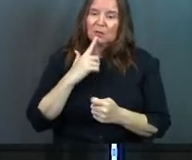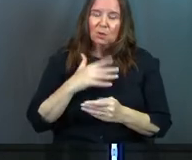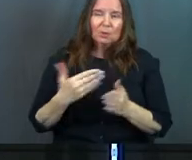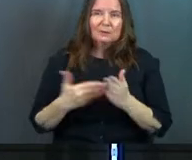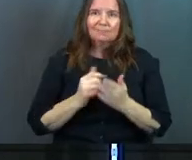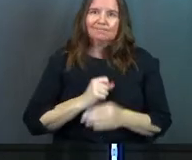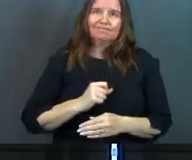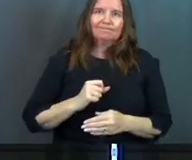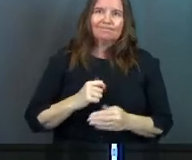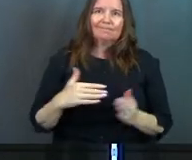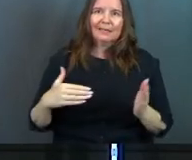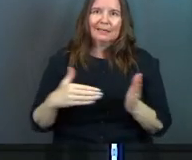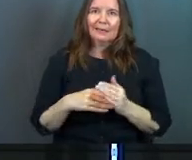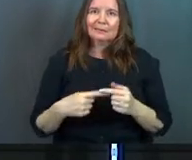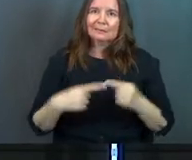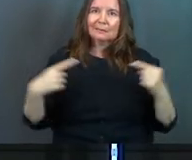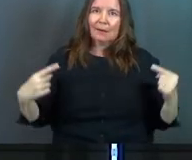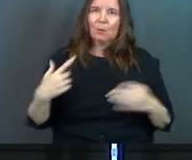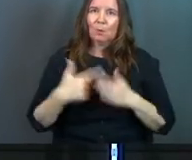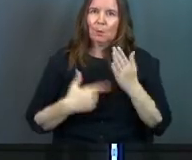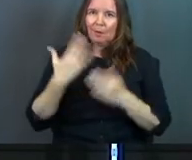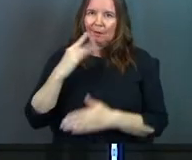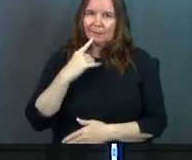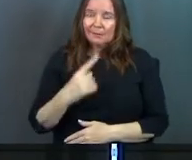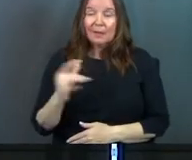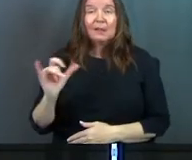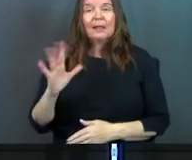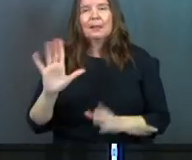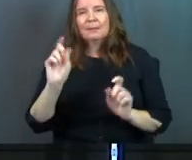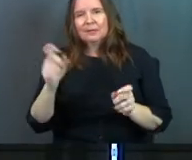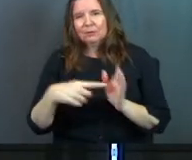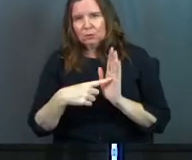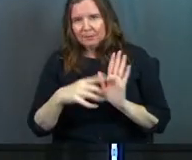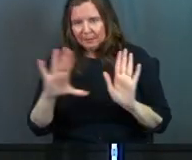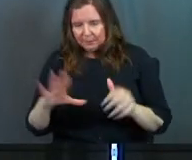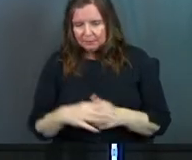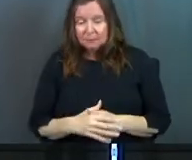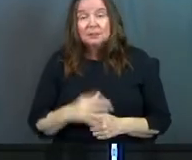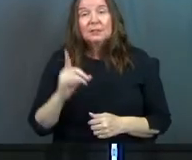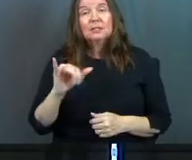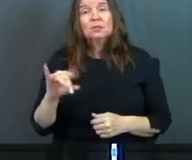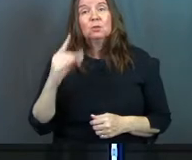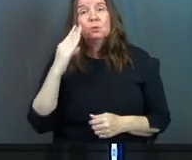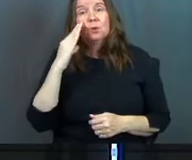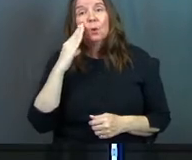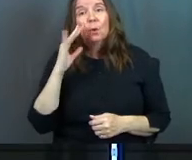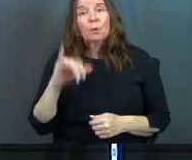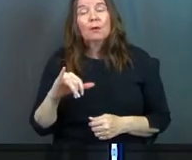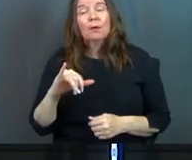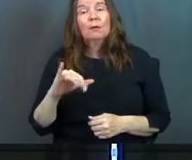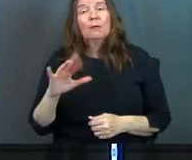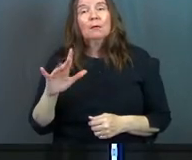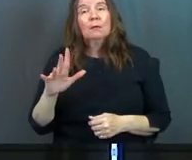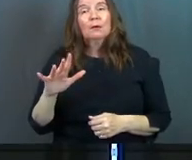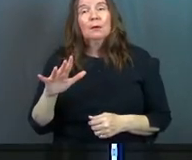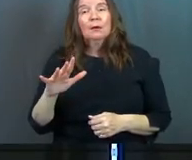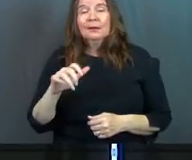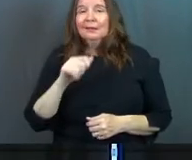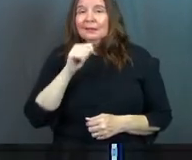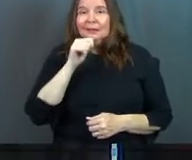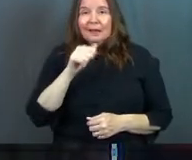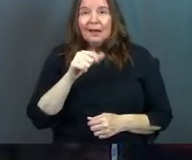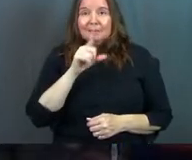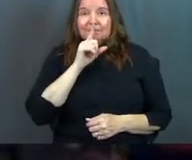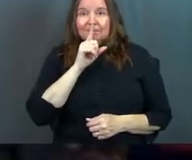goes against God's word. Like, let me give you some examples. Did you know that it is